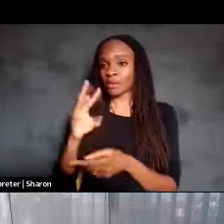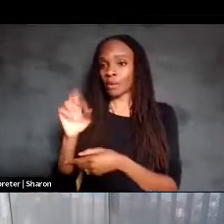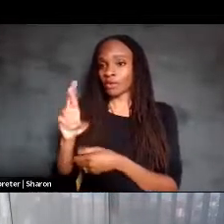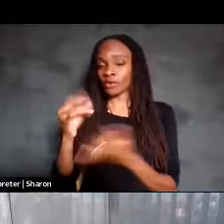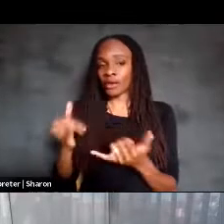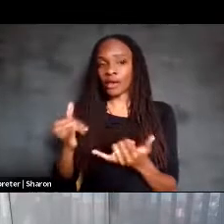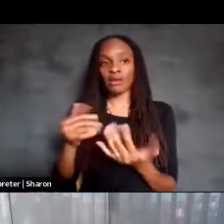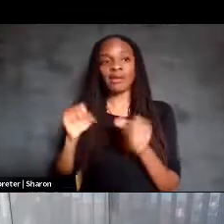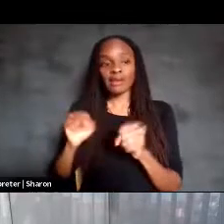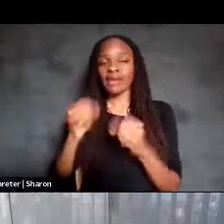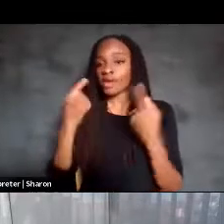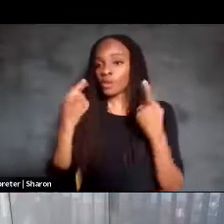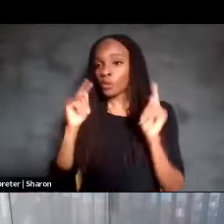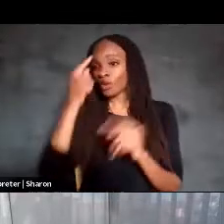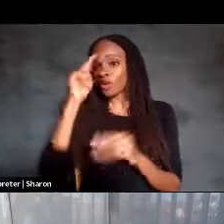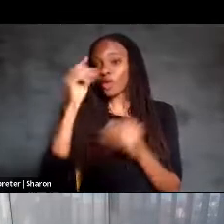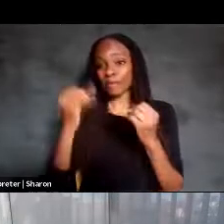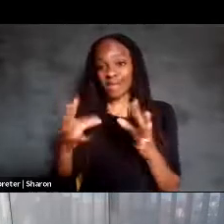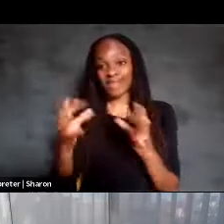not just English, for many languages.